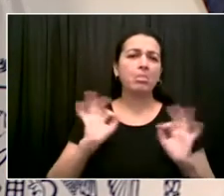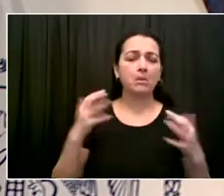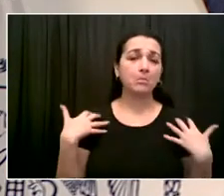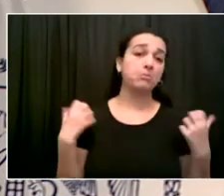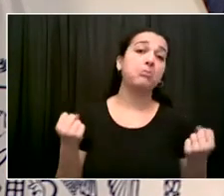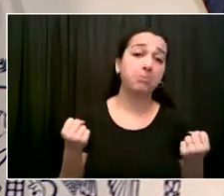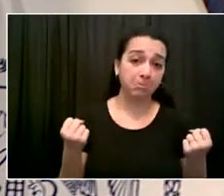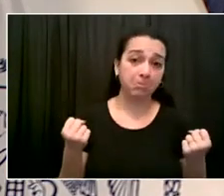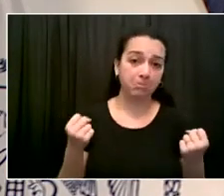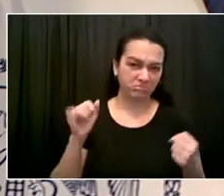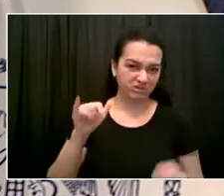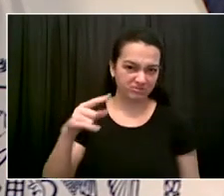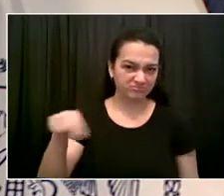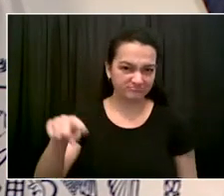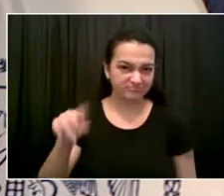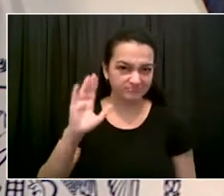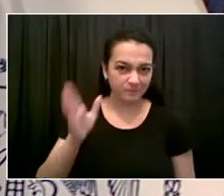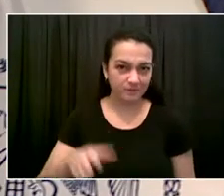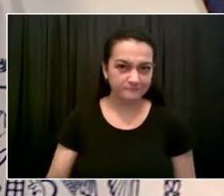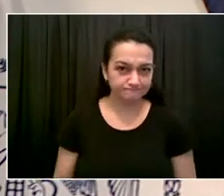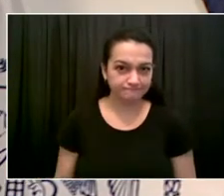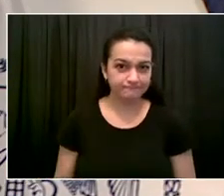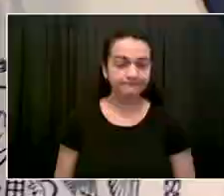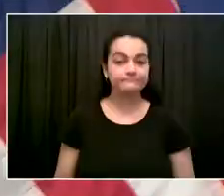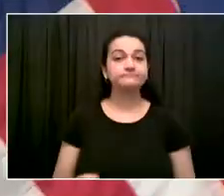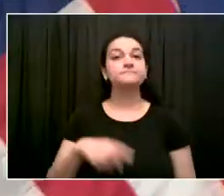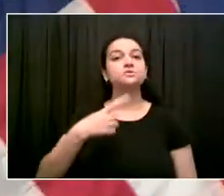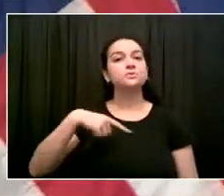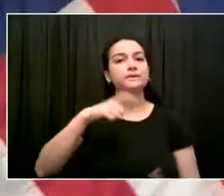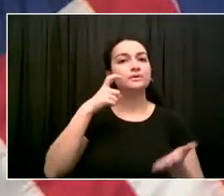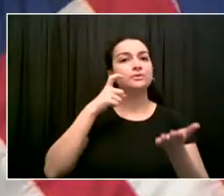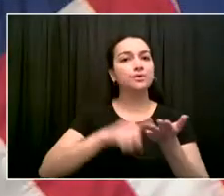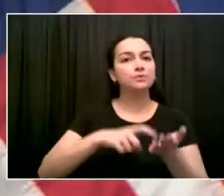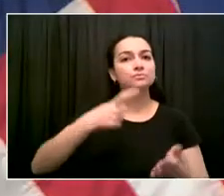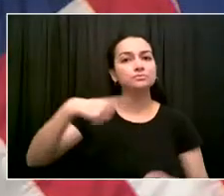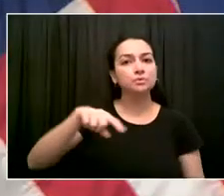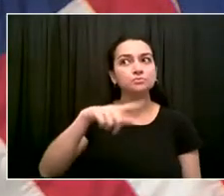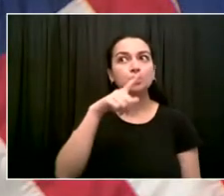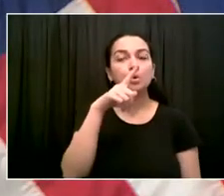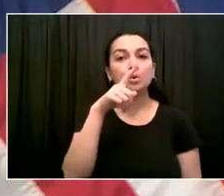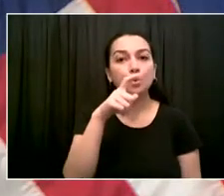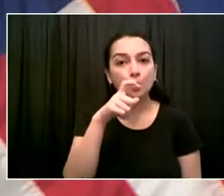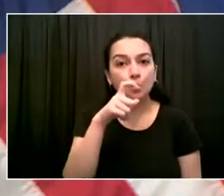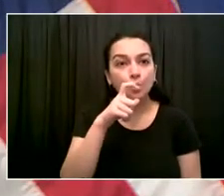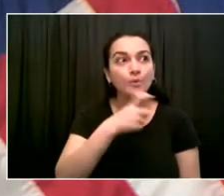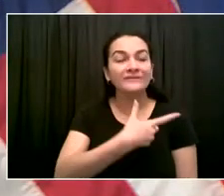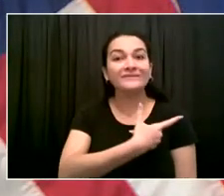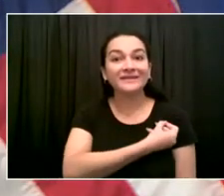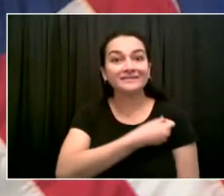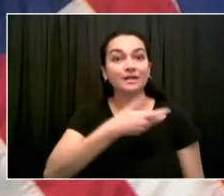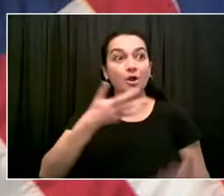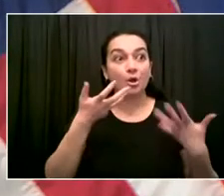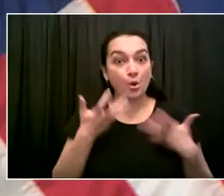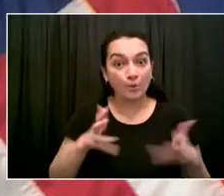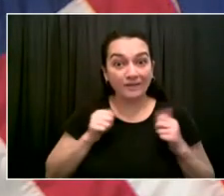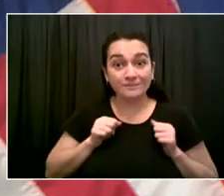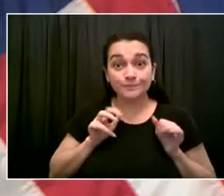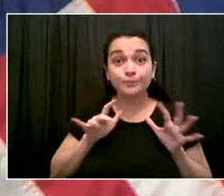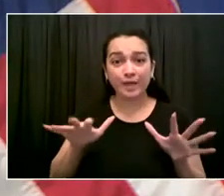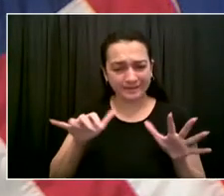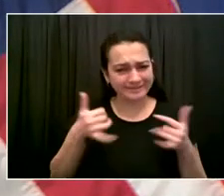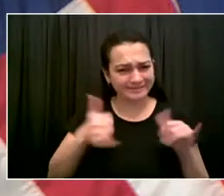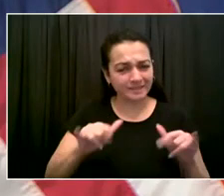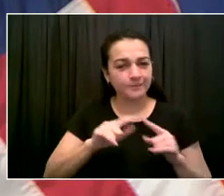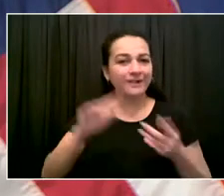among vaccinated and unvaccinated. Go ahead, Dr. Chotsky. Thank you so much, sir. Yes, this is an important question. We reviewed not just the